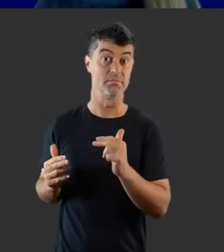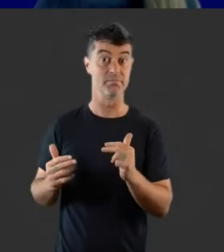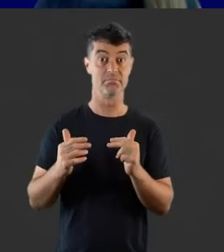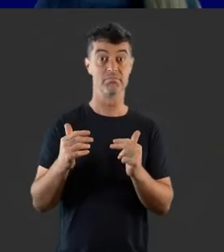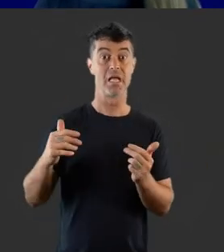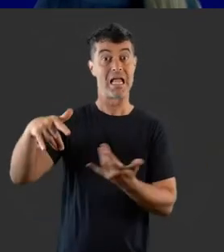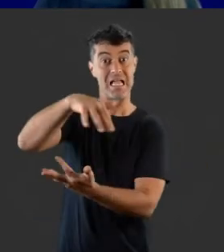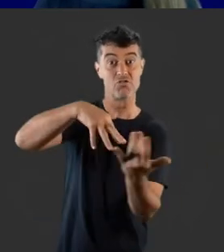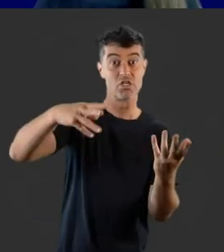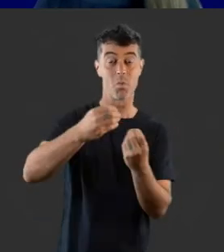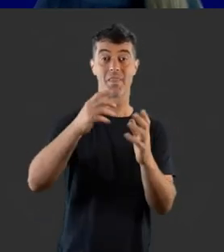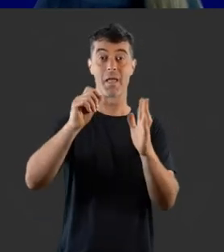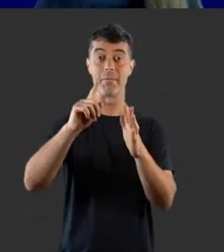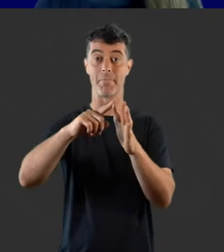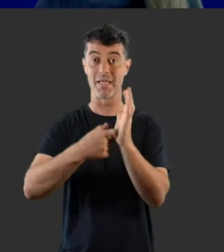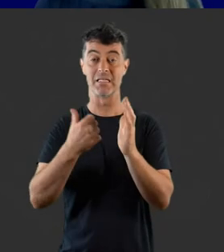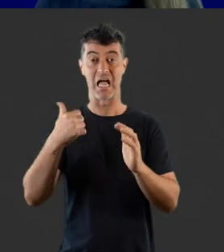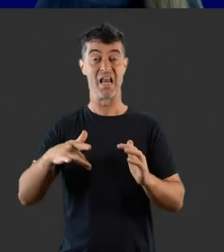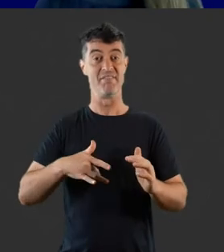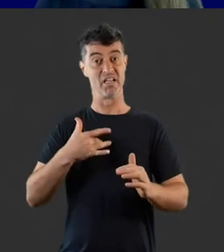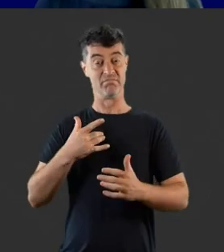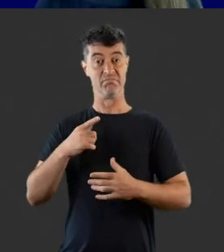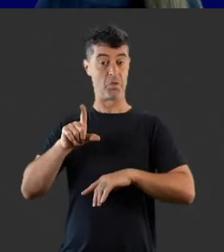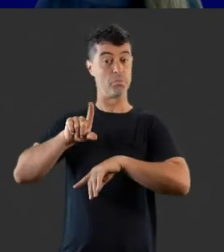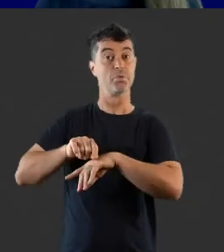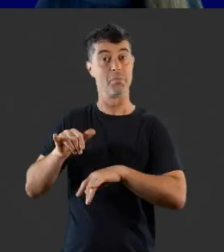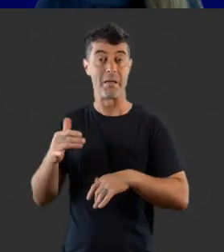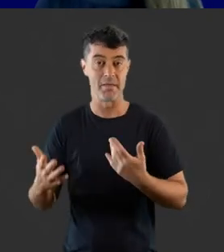development, interaction with peers and self-esteem.